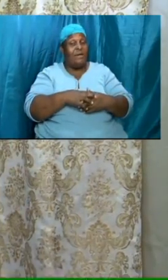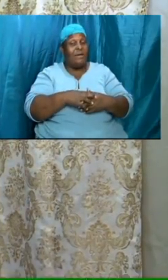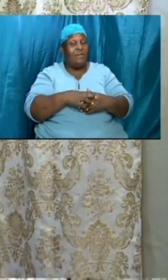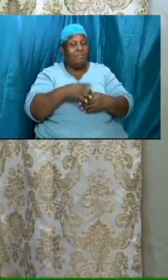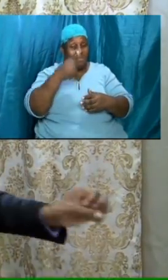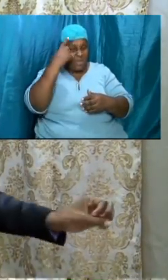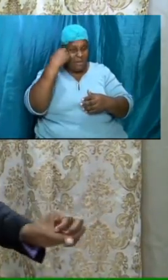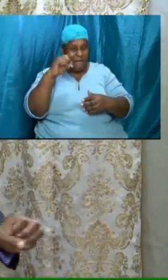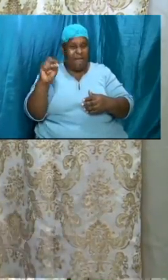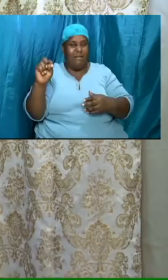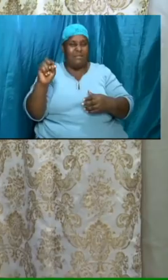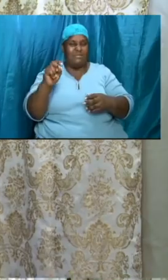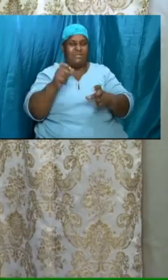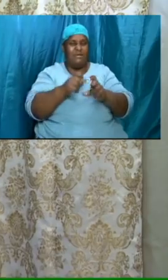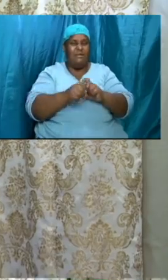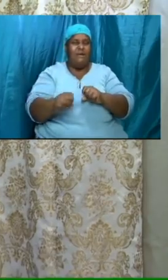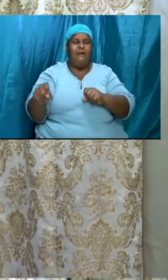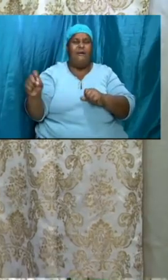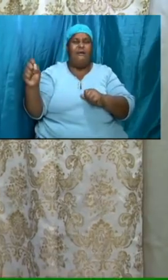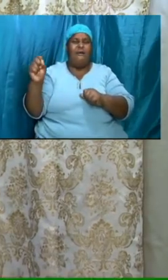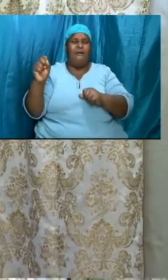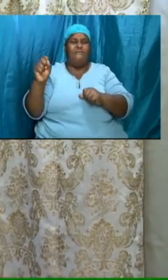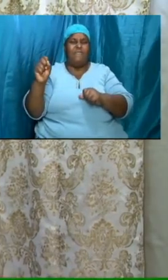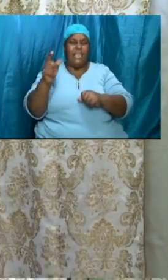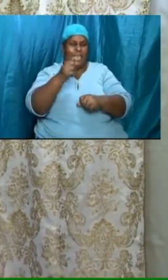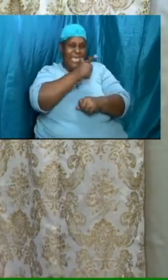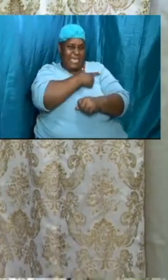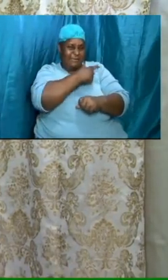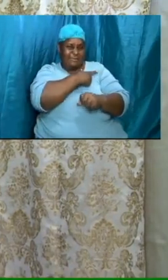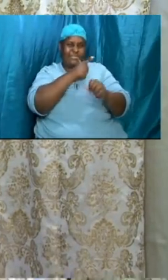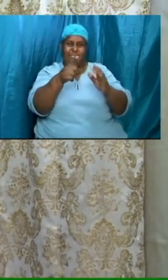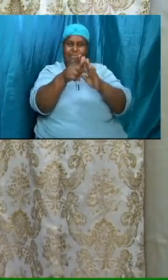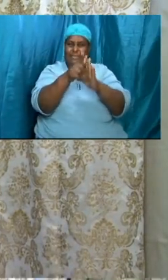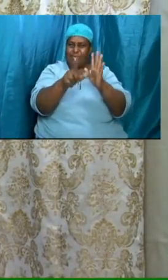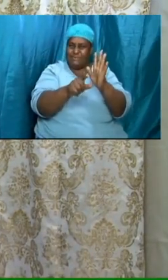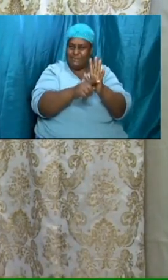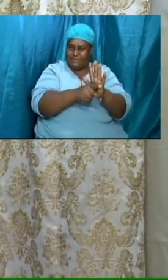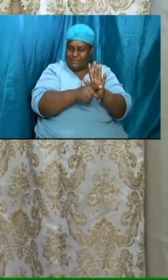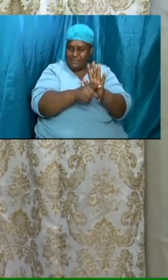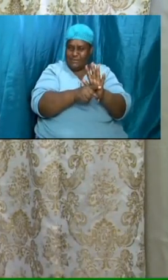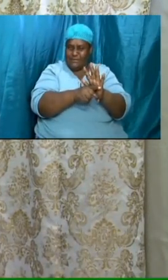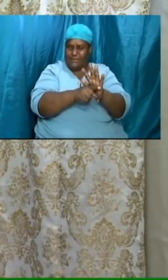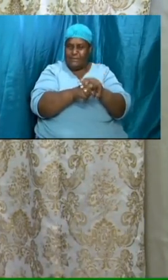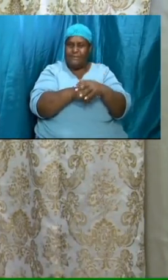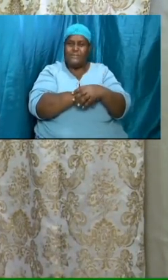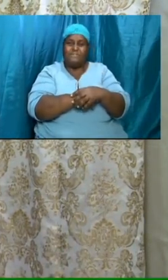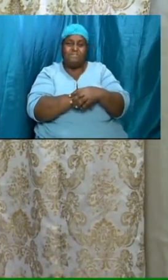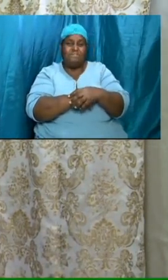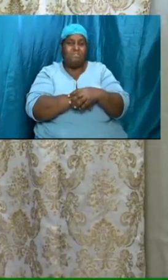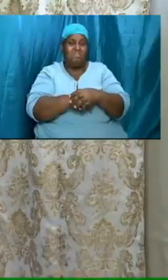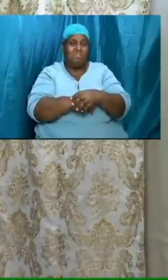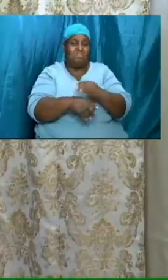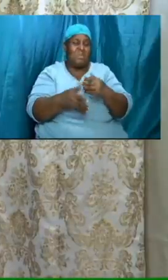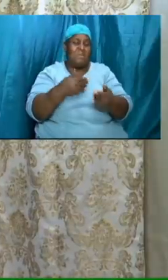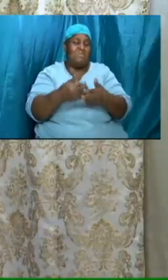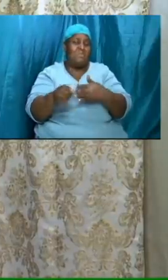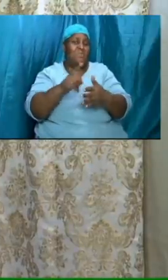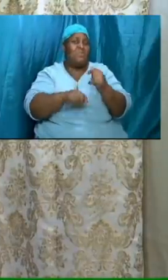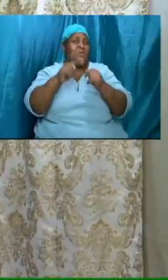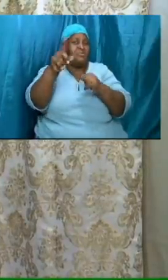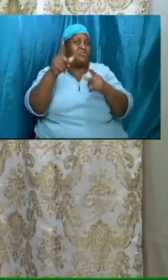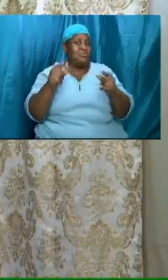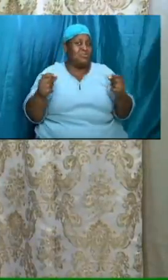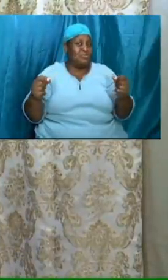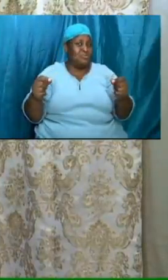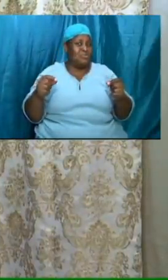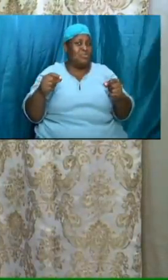we are doing in secret it will be secret no but when we stand before god we are going to